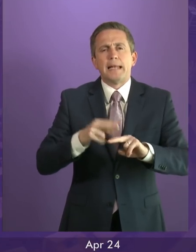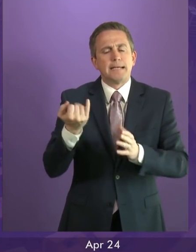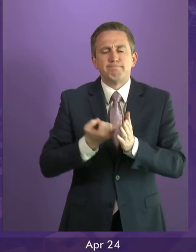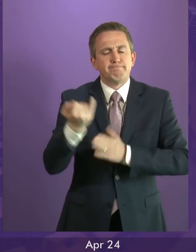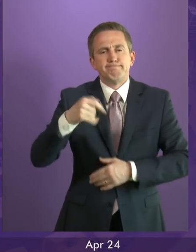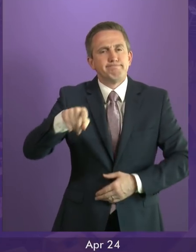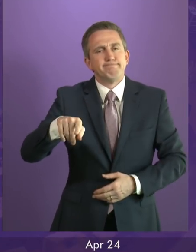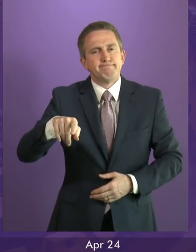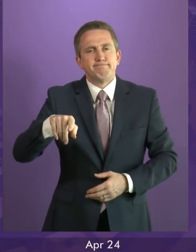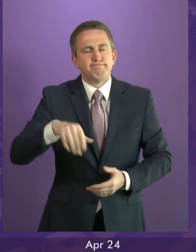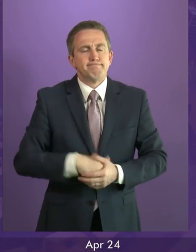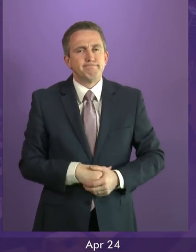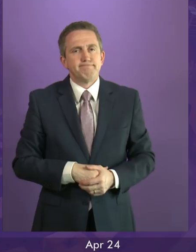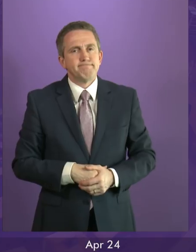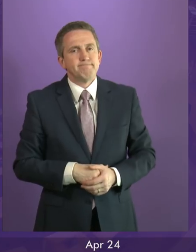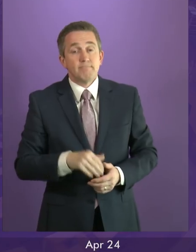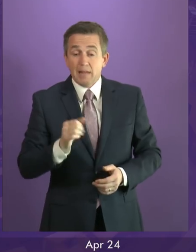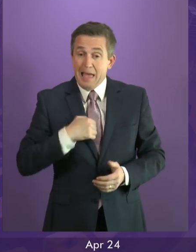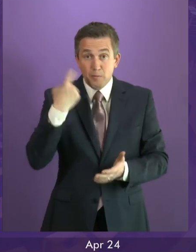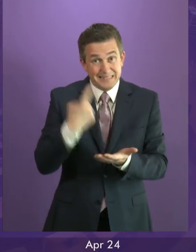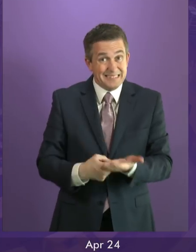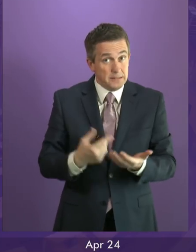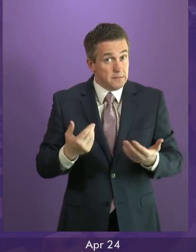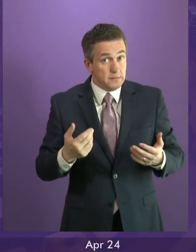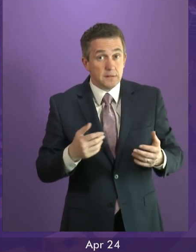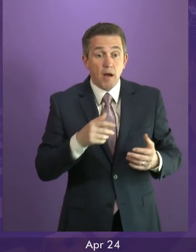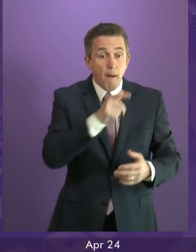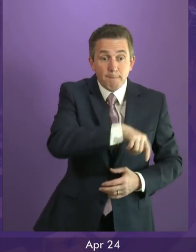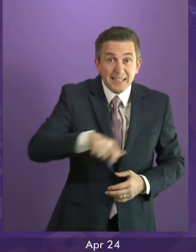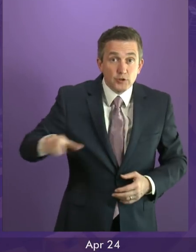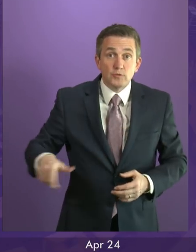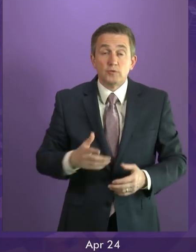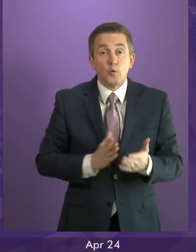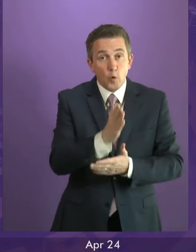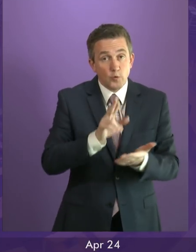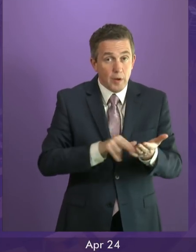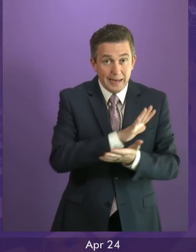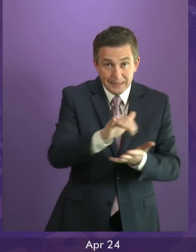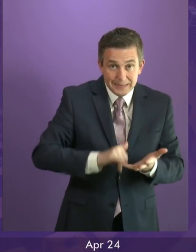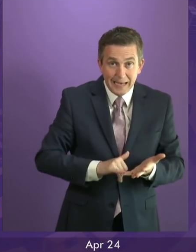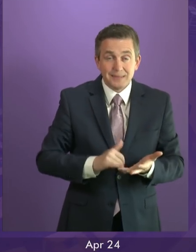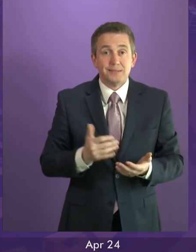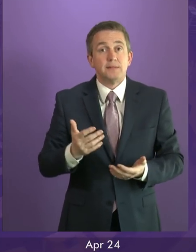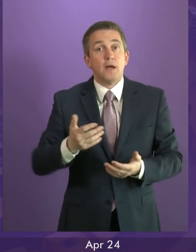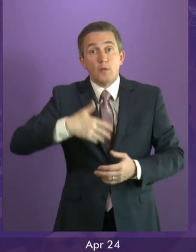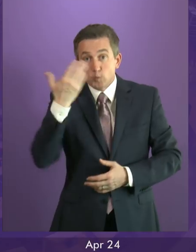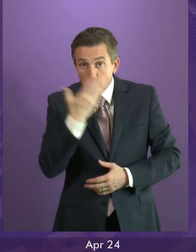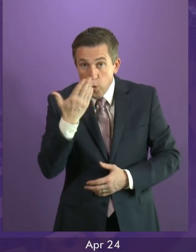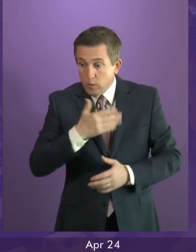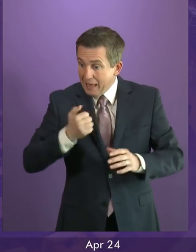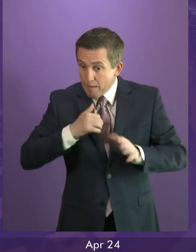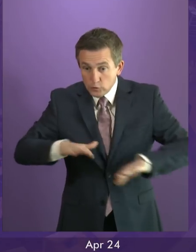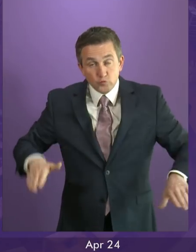premise here about the impact of the decisions we take now on patients who rely on our NHS, with children who rely on our schools.